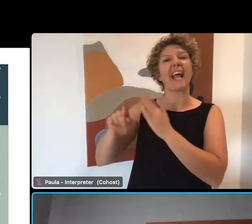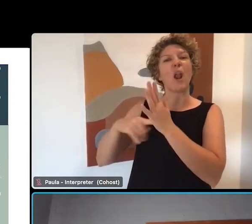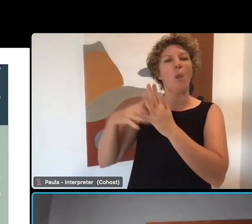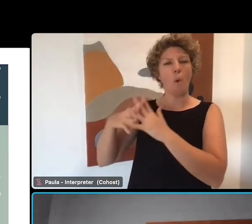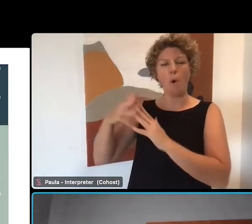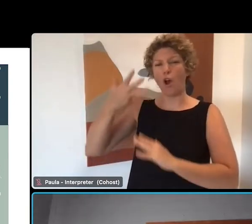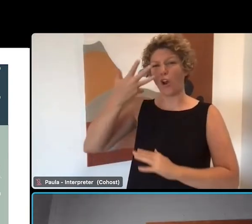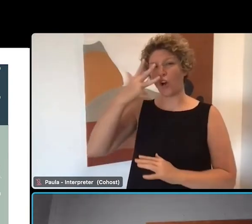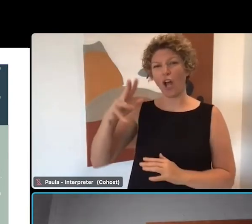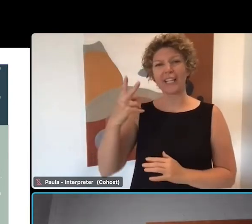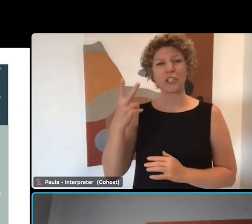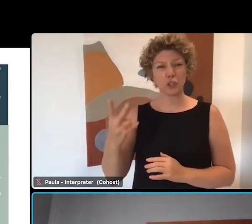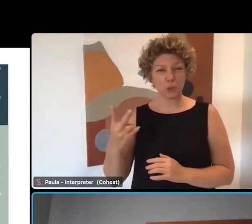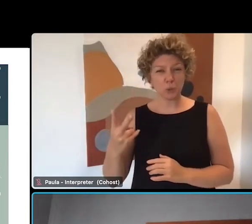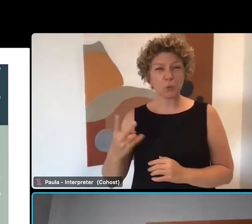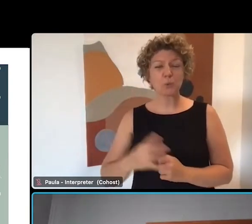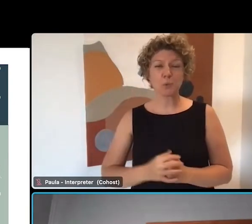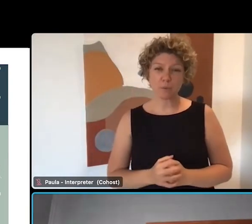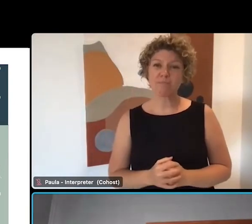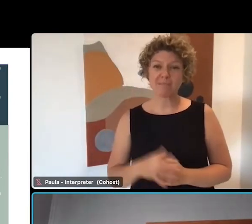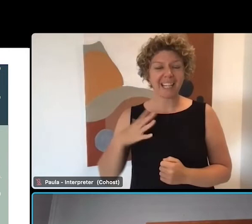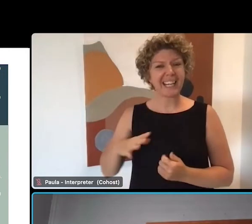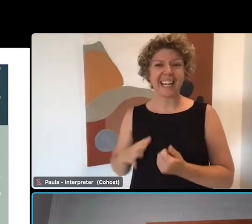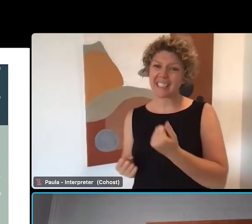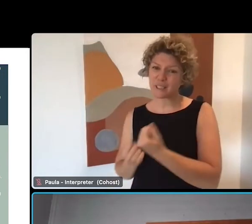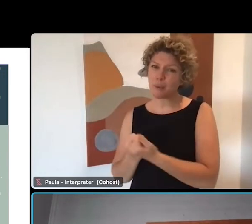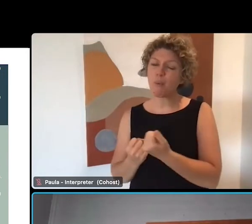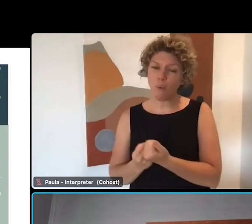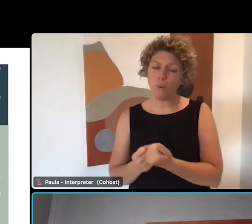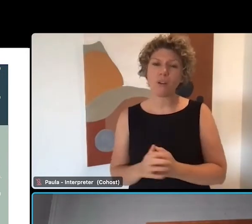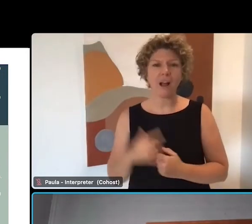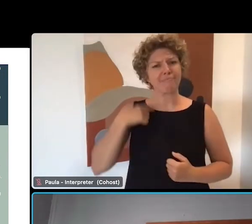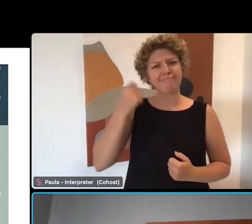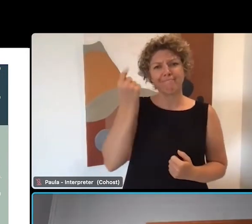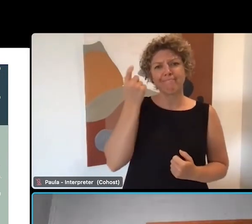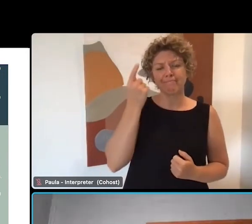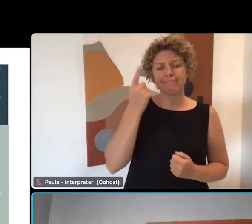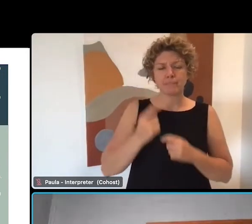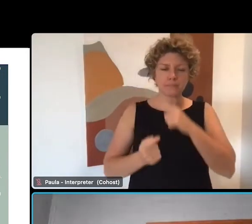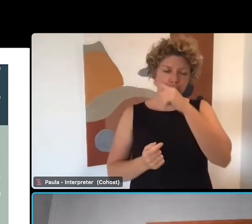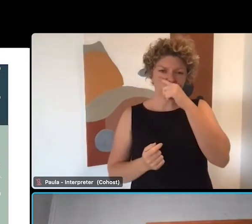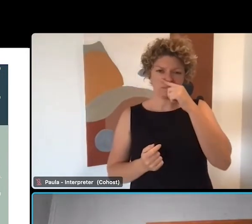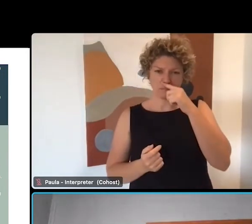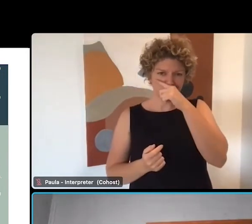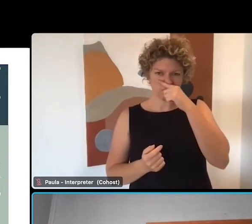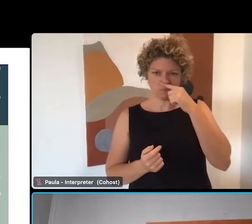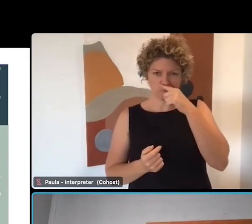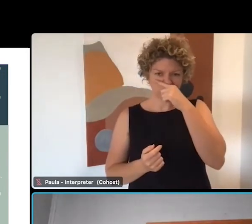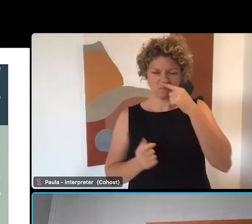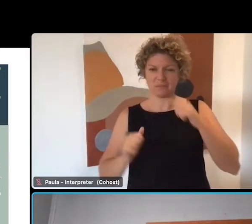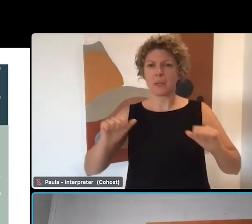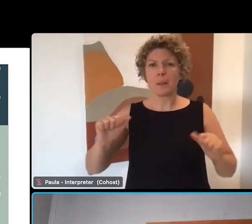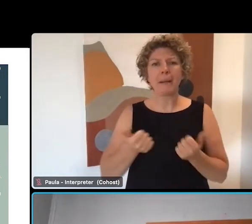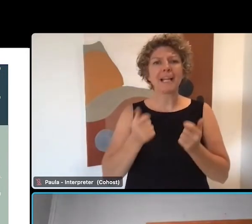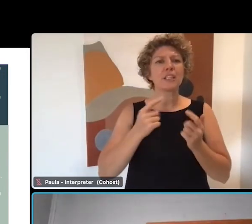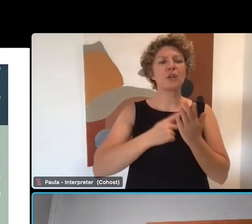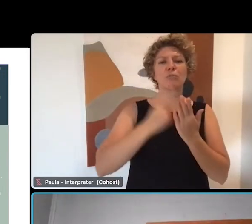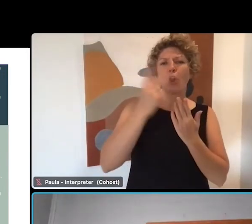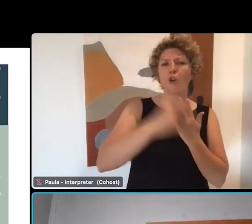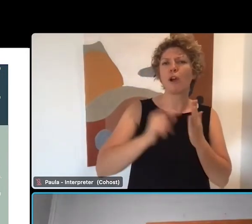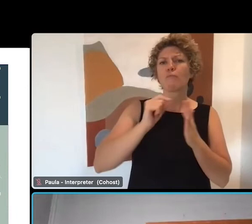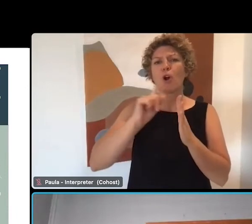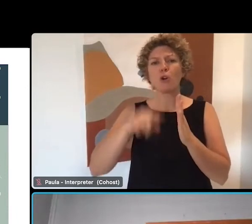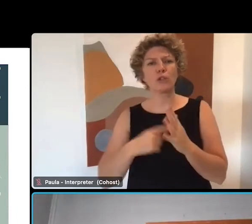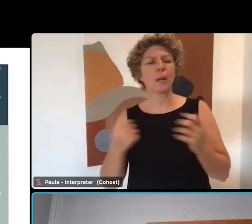support. So reach out to your employment facilitator and ask them what's happening through projects and programs in your region so we can